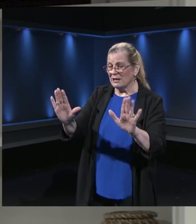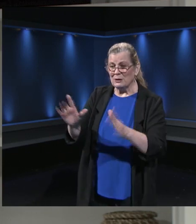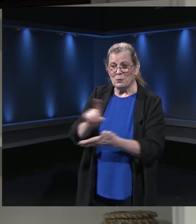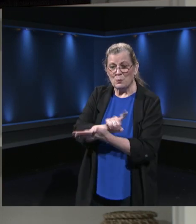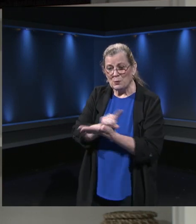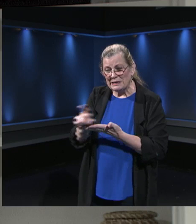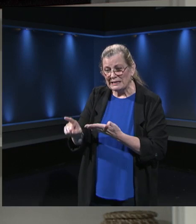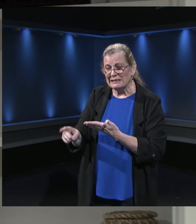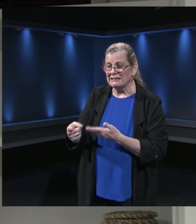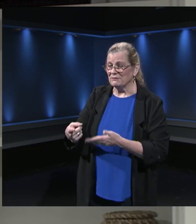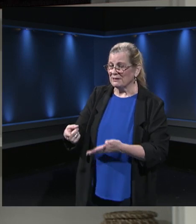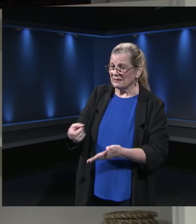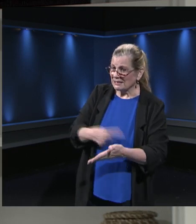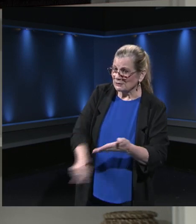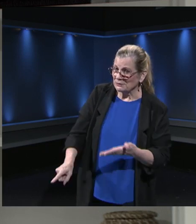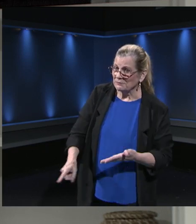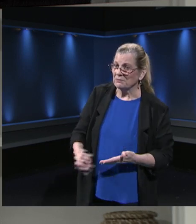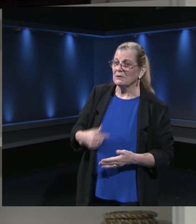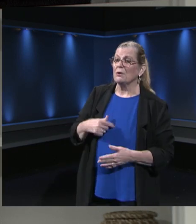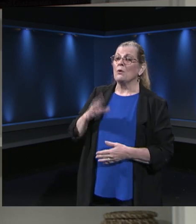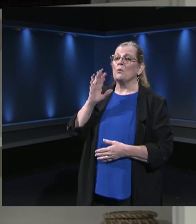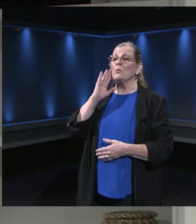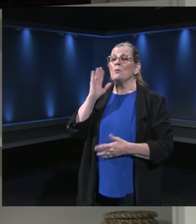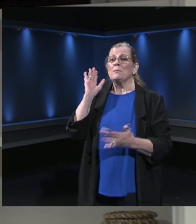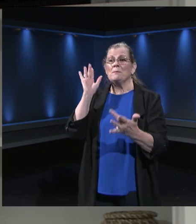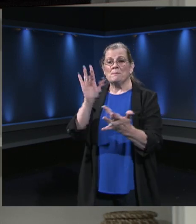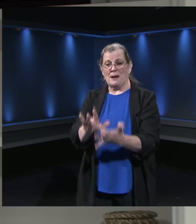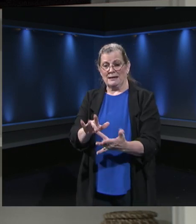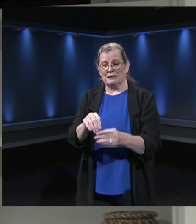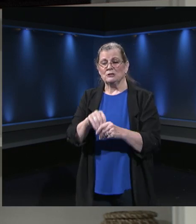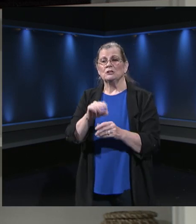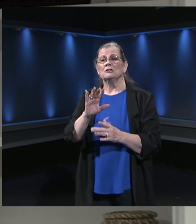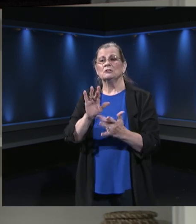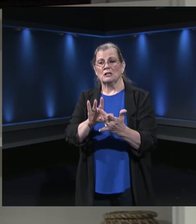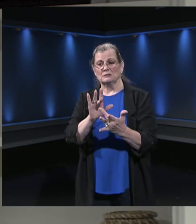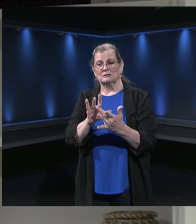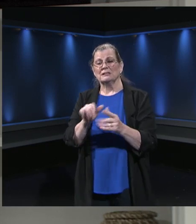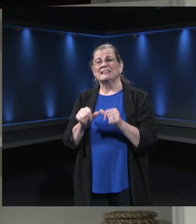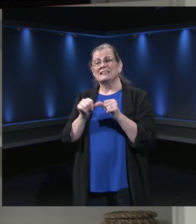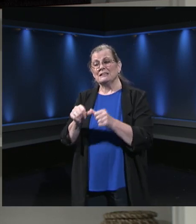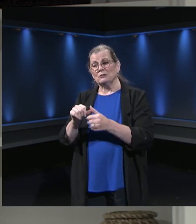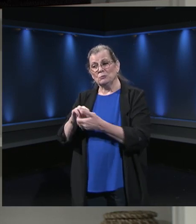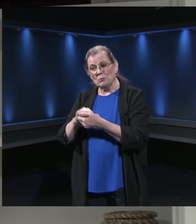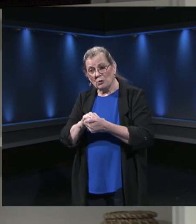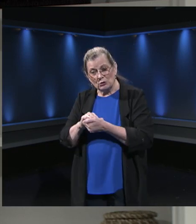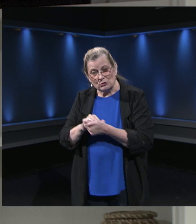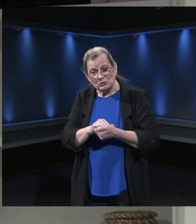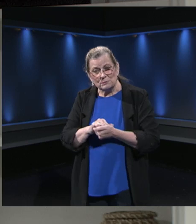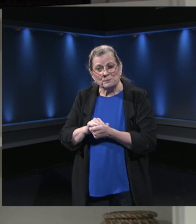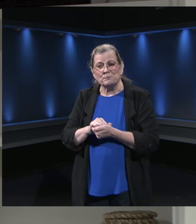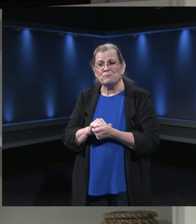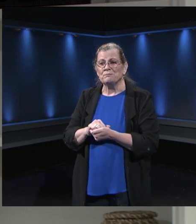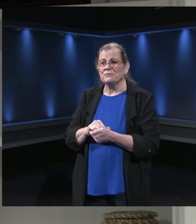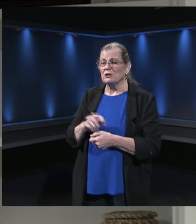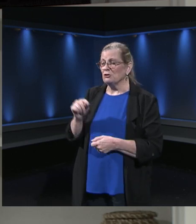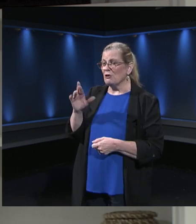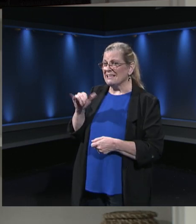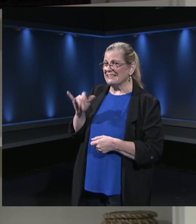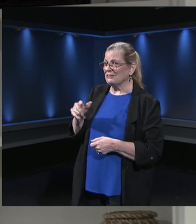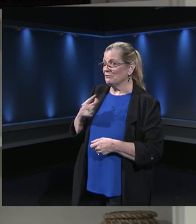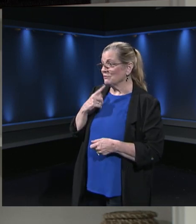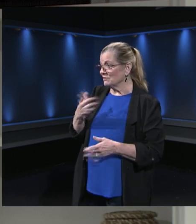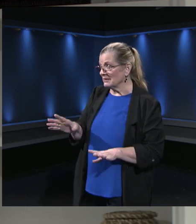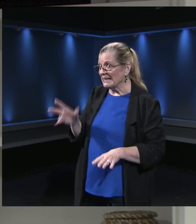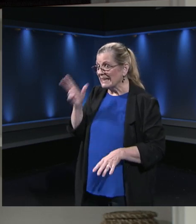And we will be back in touch with you in the weeks ahead to continue to partner with you, as Tracy said, to hear your feedback